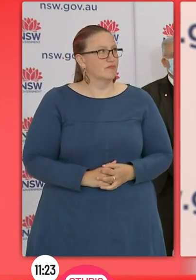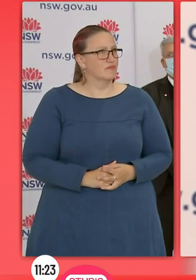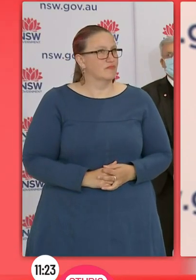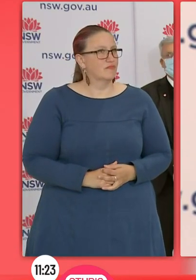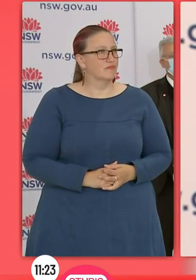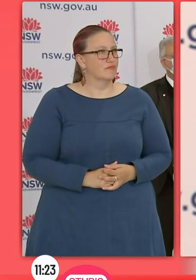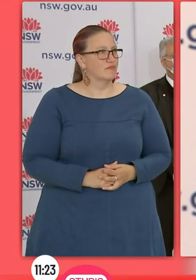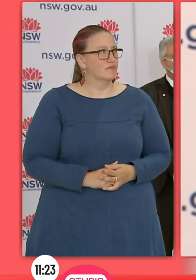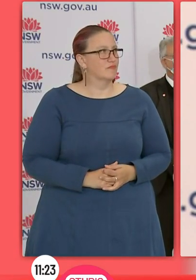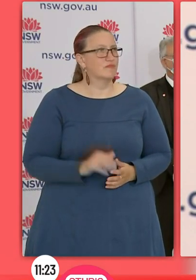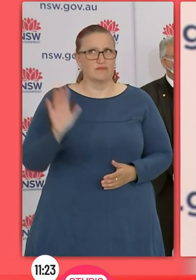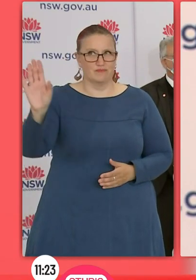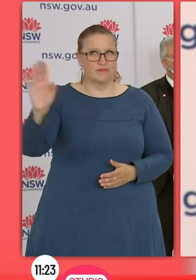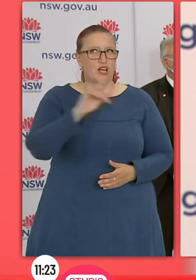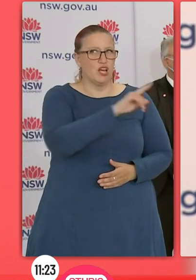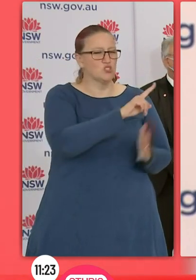recall